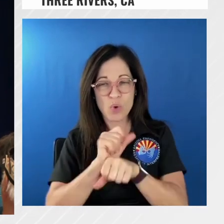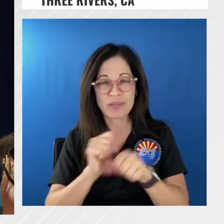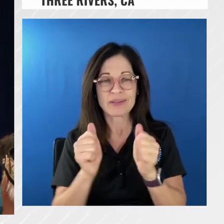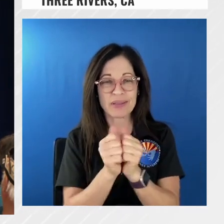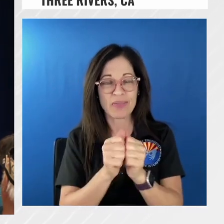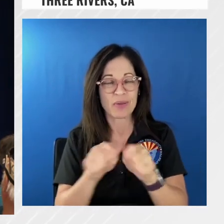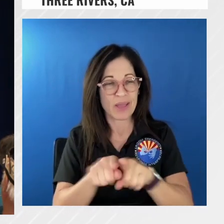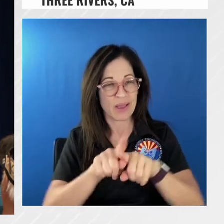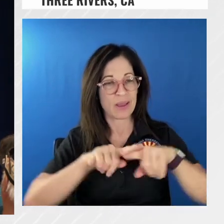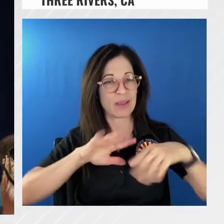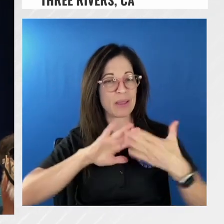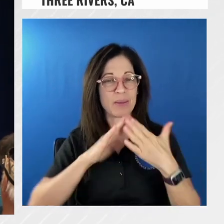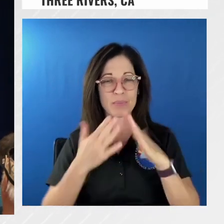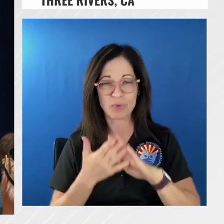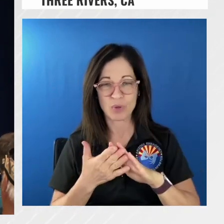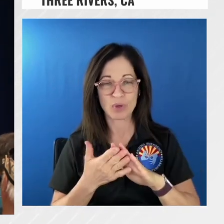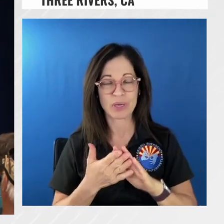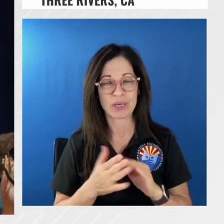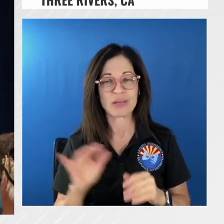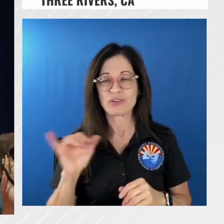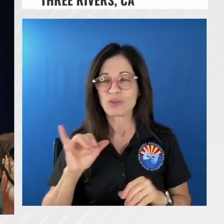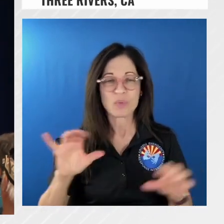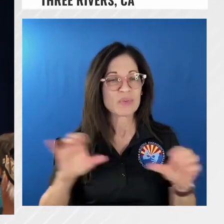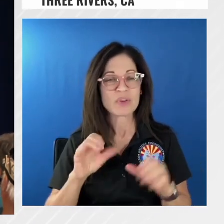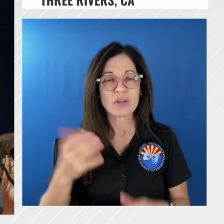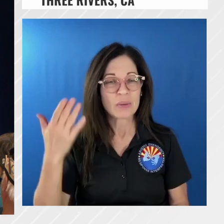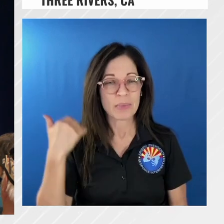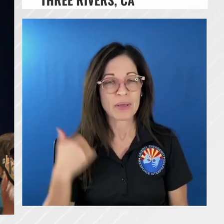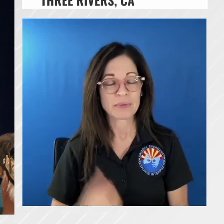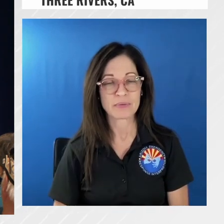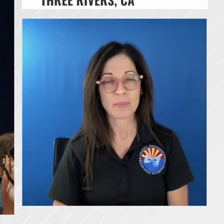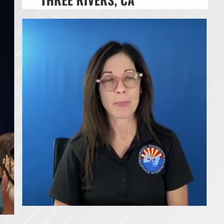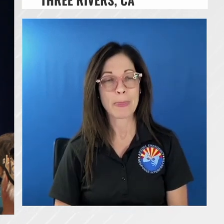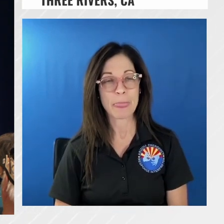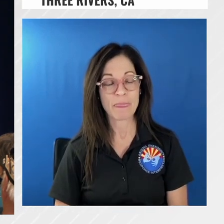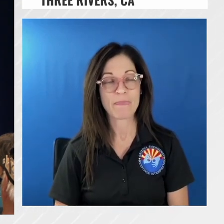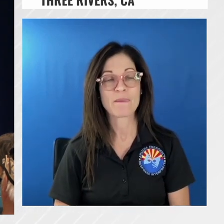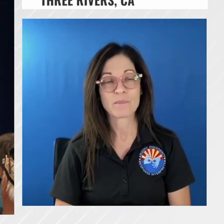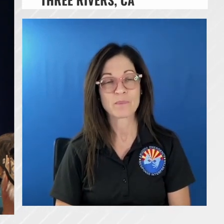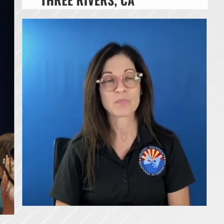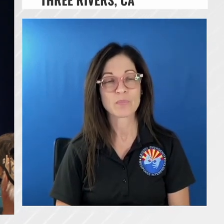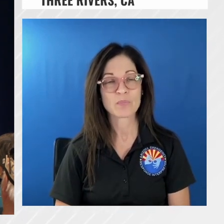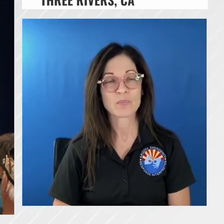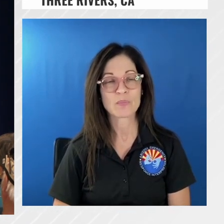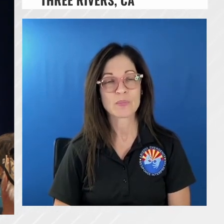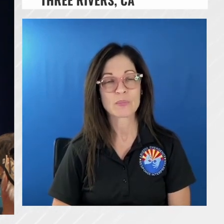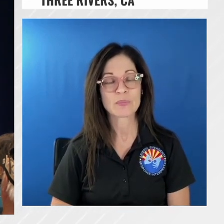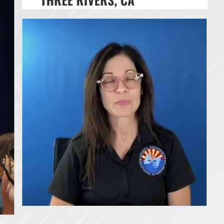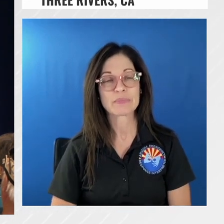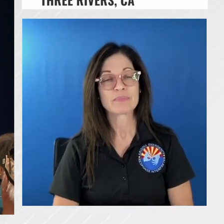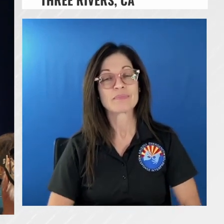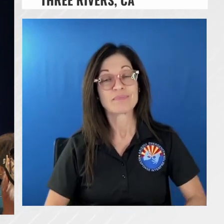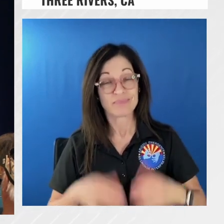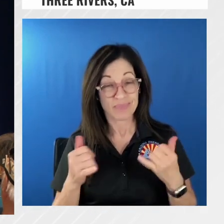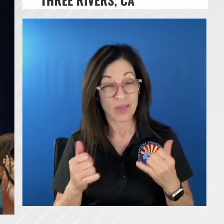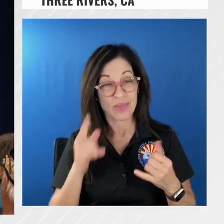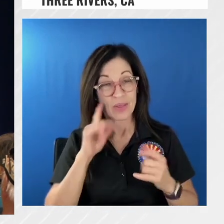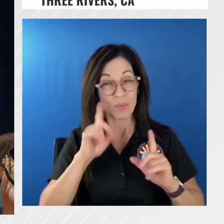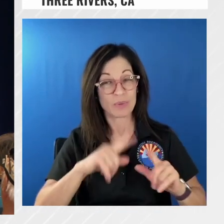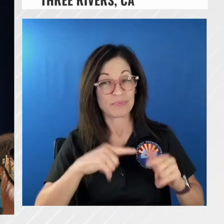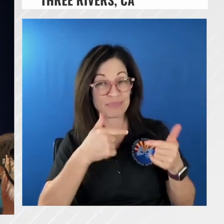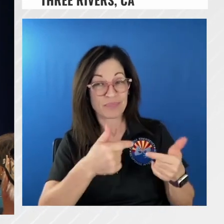puzzle as as we've done in the past and with that in mind i think uh want to turn it over to our local